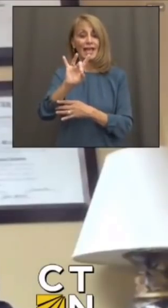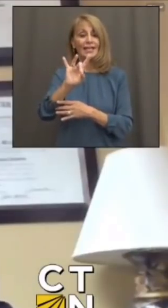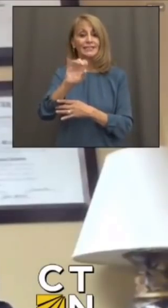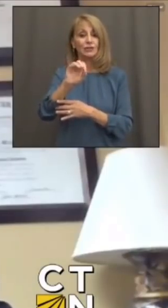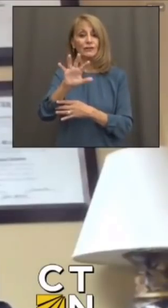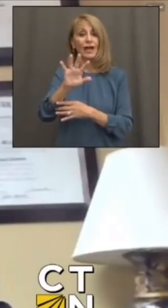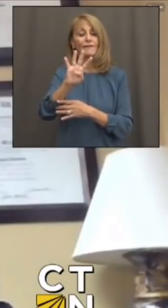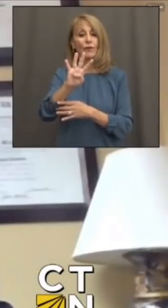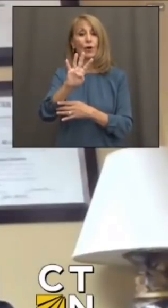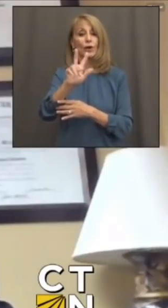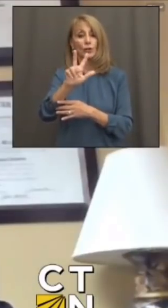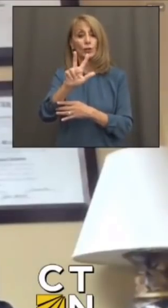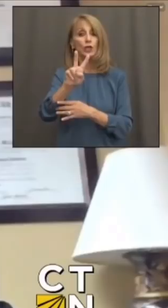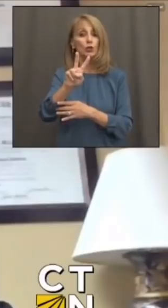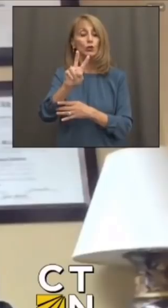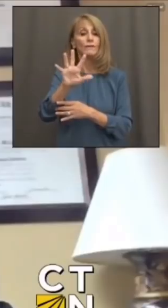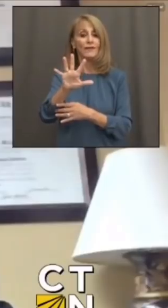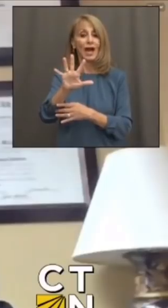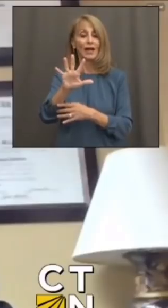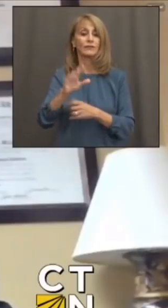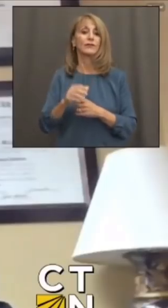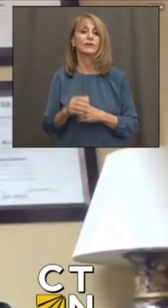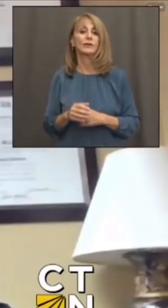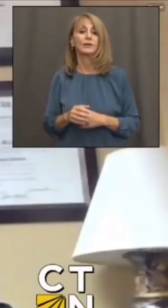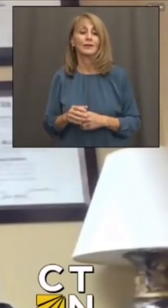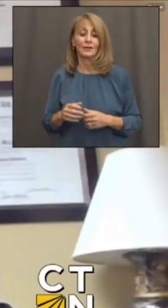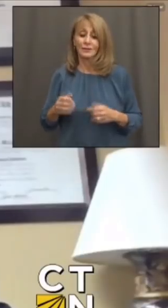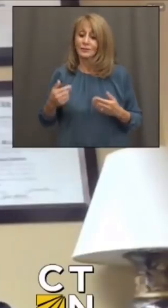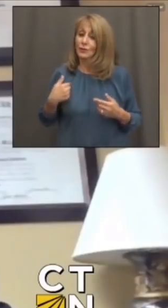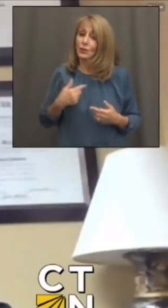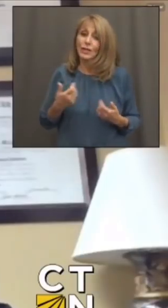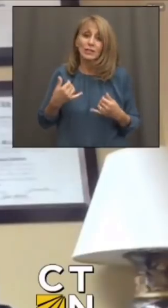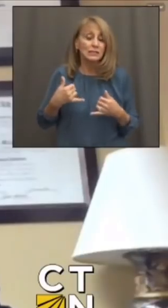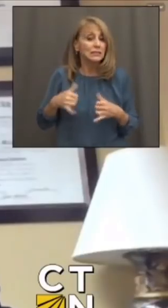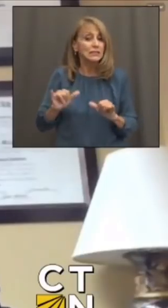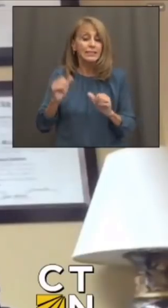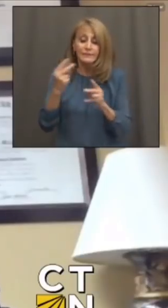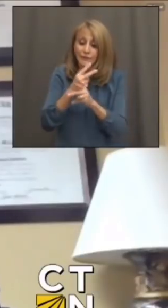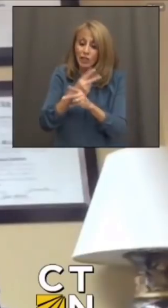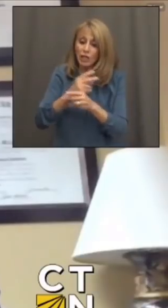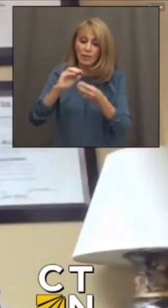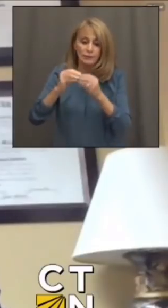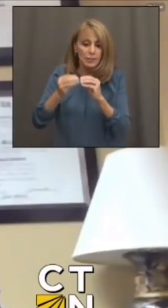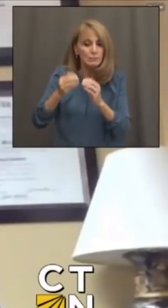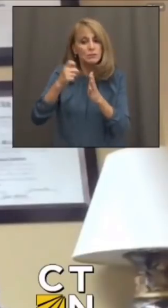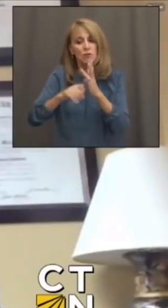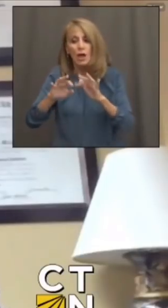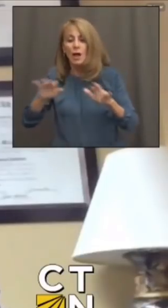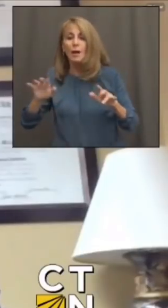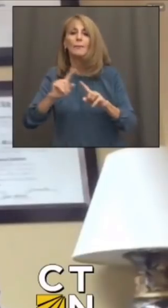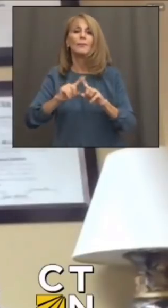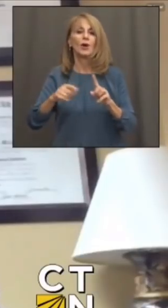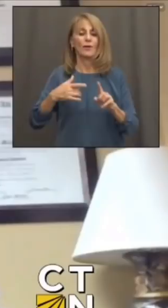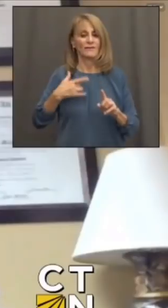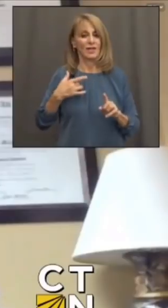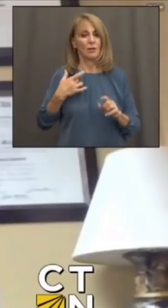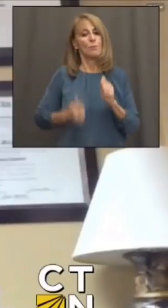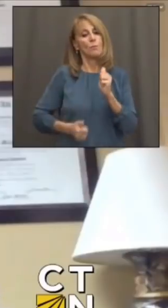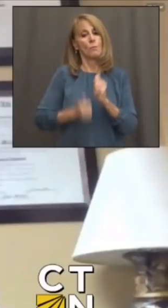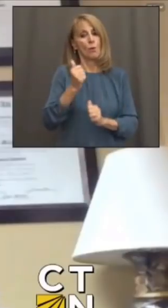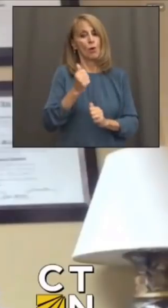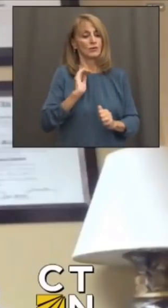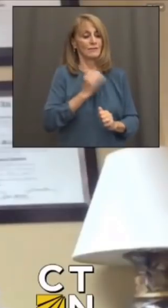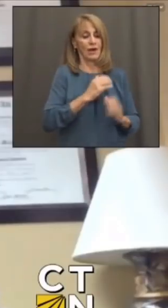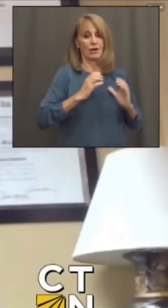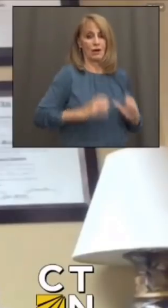-4325. The American Rescue Plan, we are still working the numbers, but it clearly indicates that most of our customers,